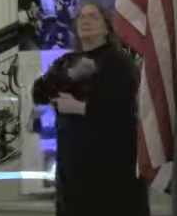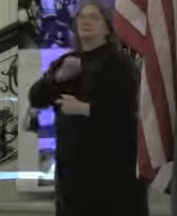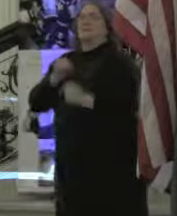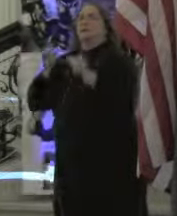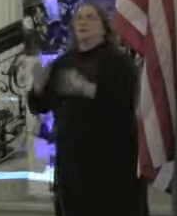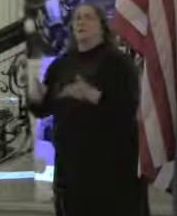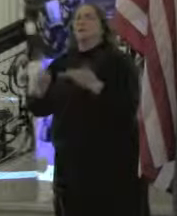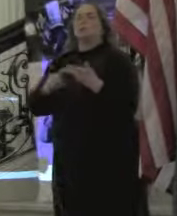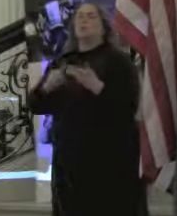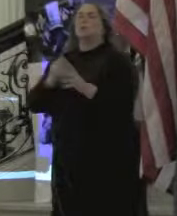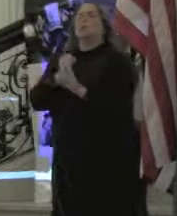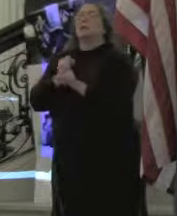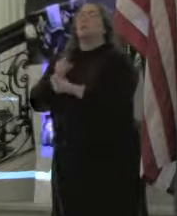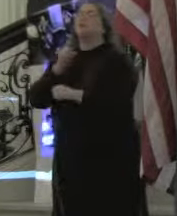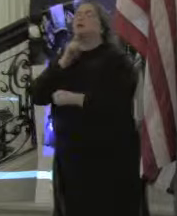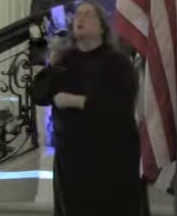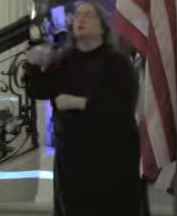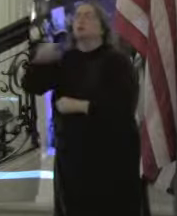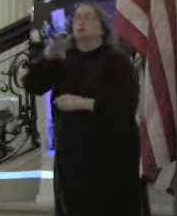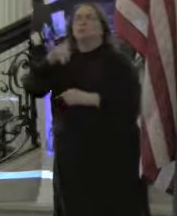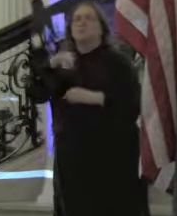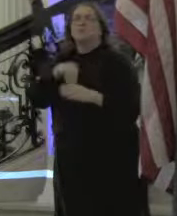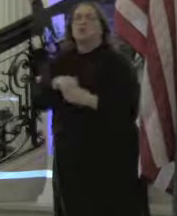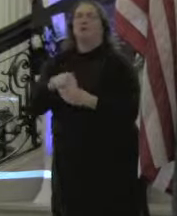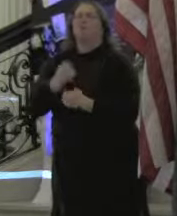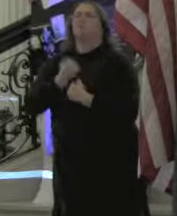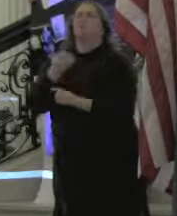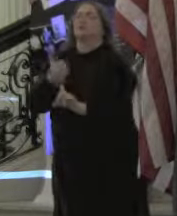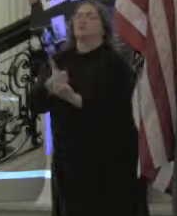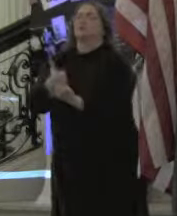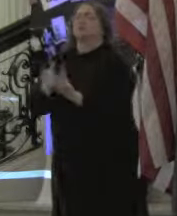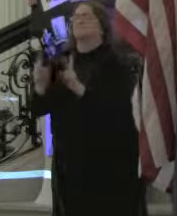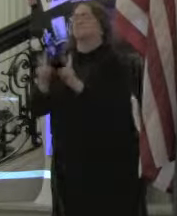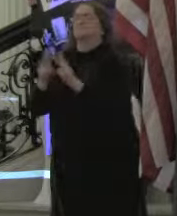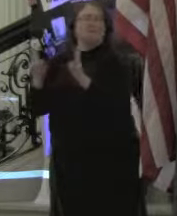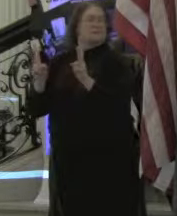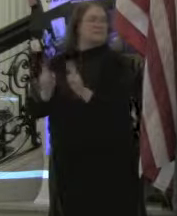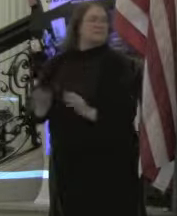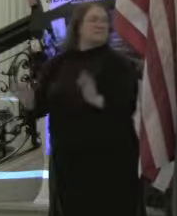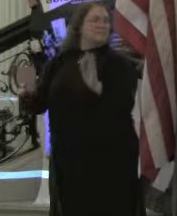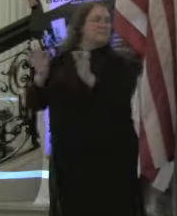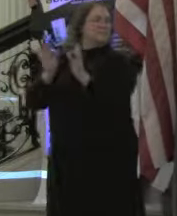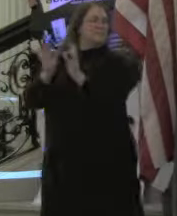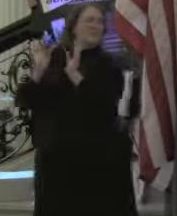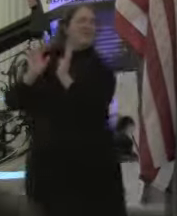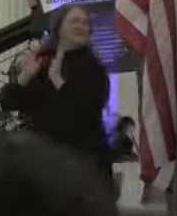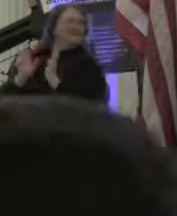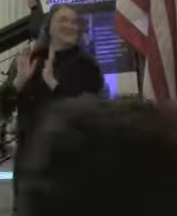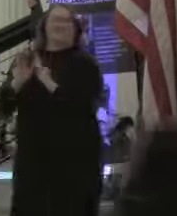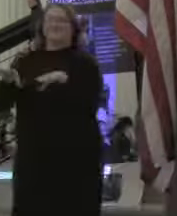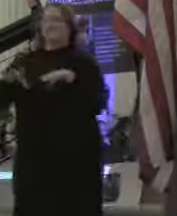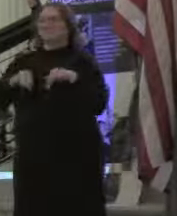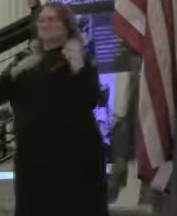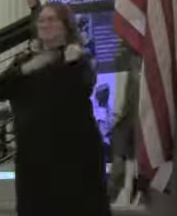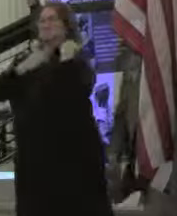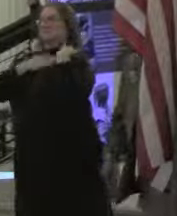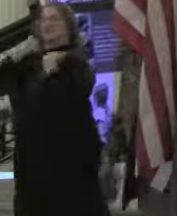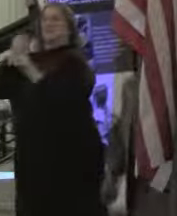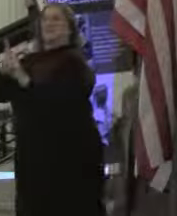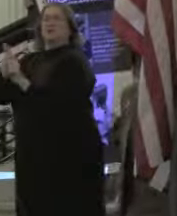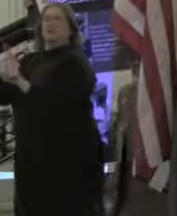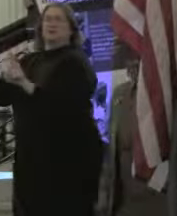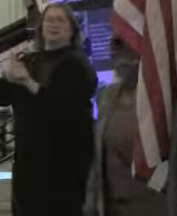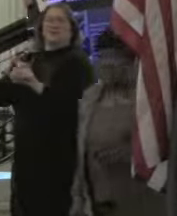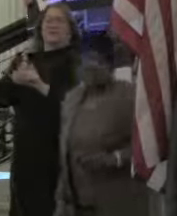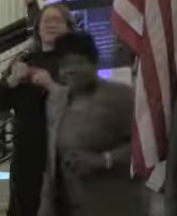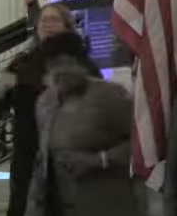that you have a say in your own lives. It's so important that you take control of your own lives as you move ahead in